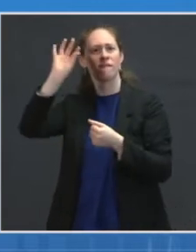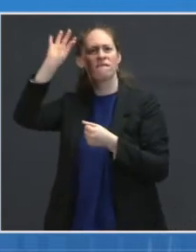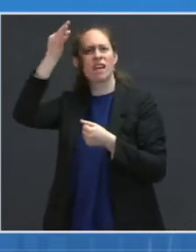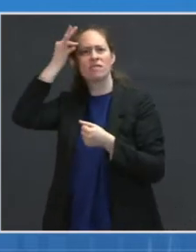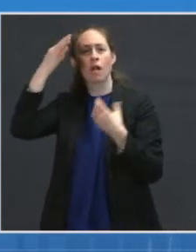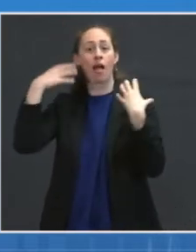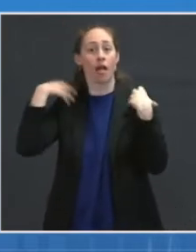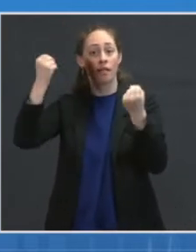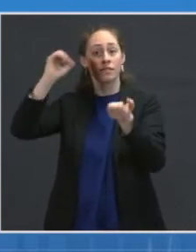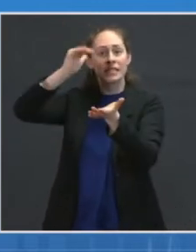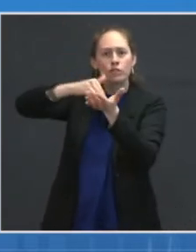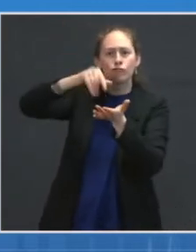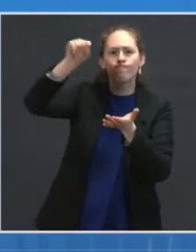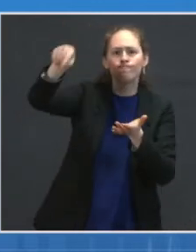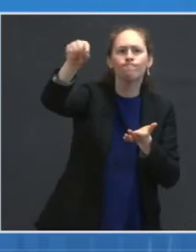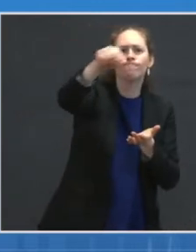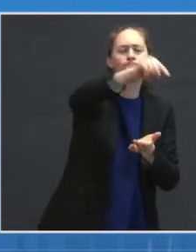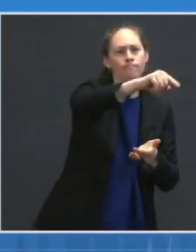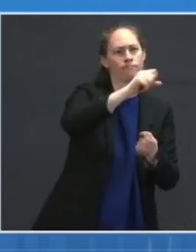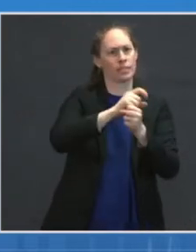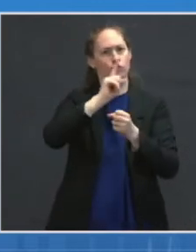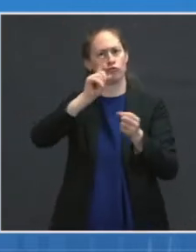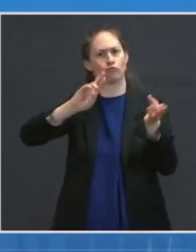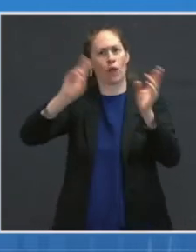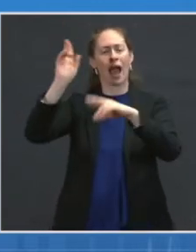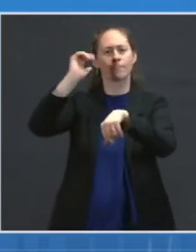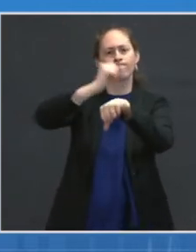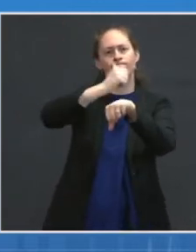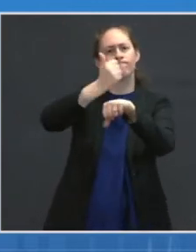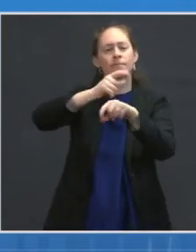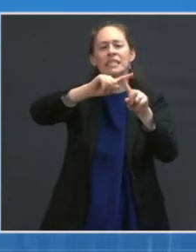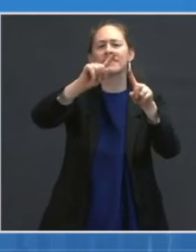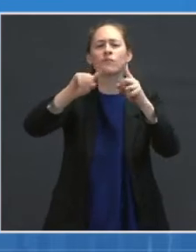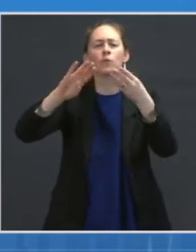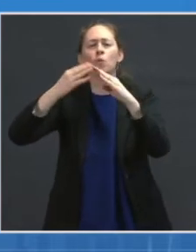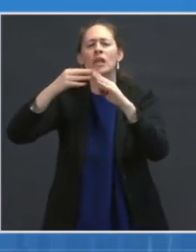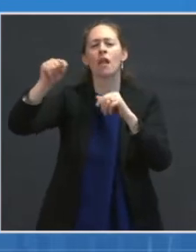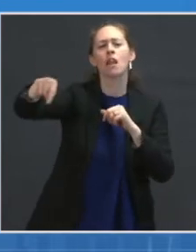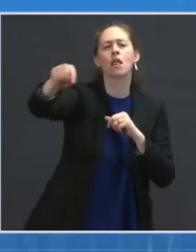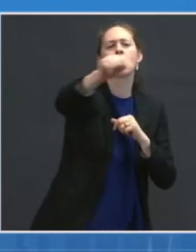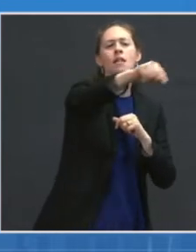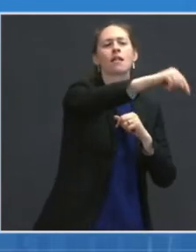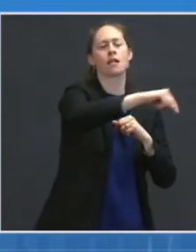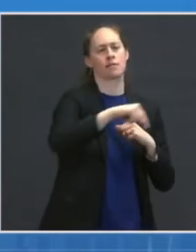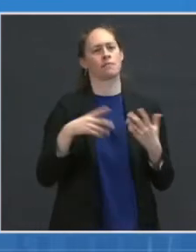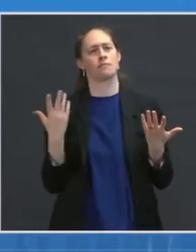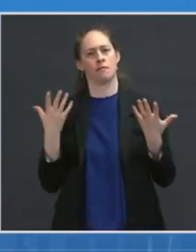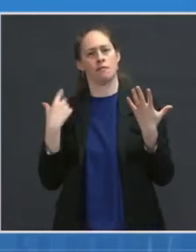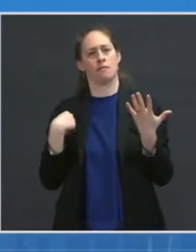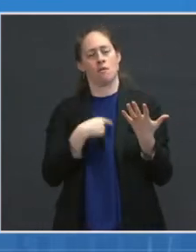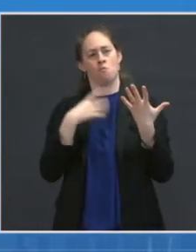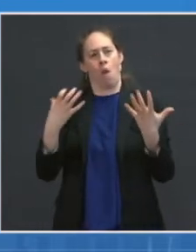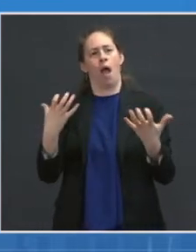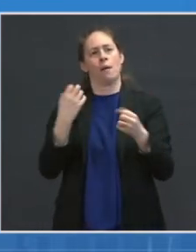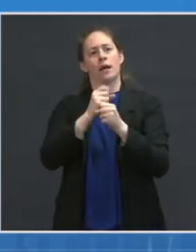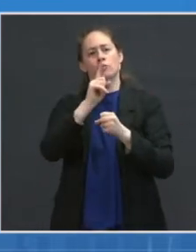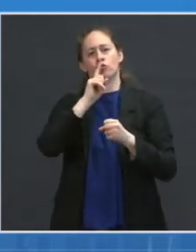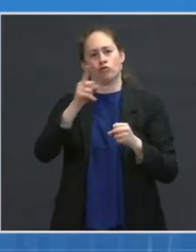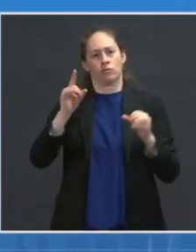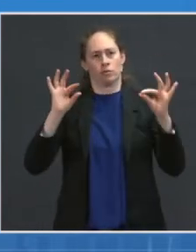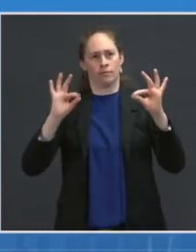communities and then assuring that we have all of the